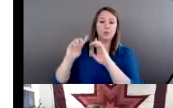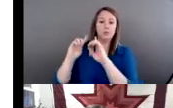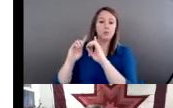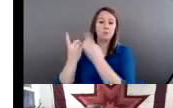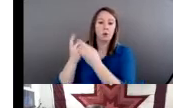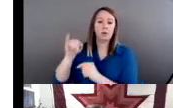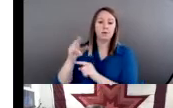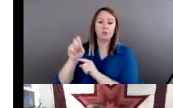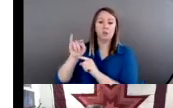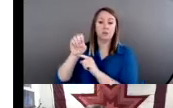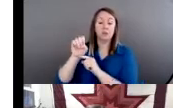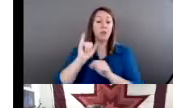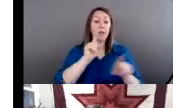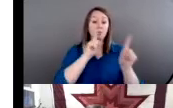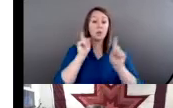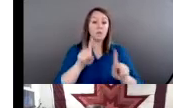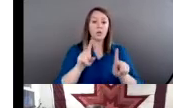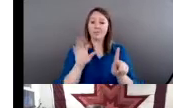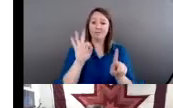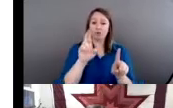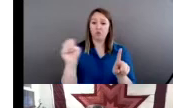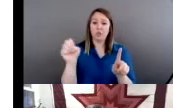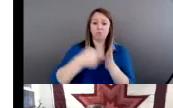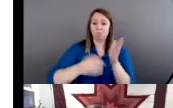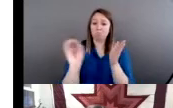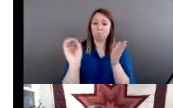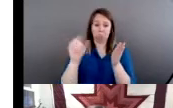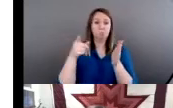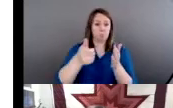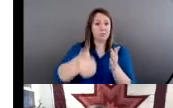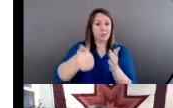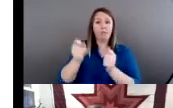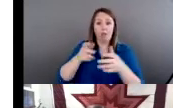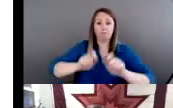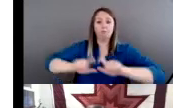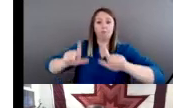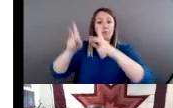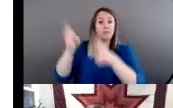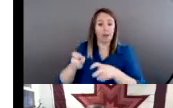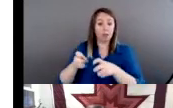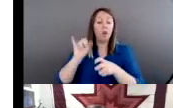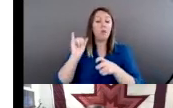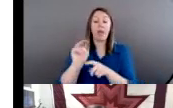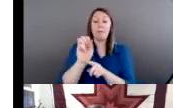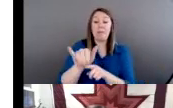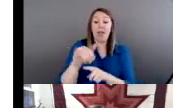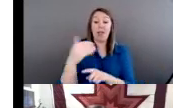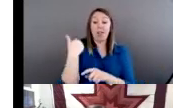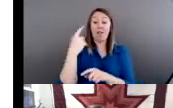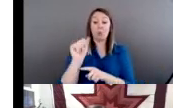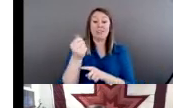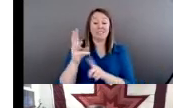report that you can download. It was released in May of 2016. And the name of the